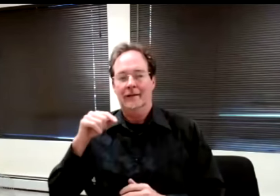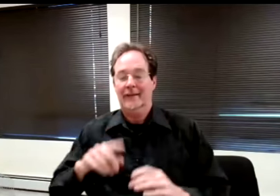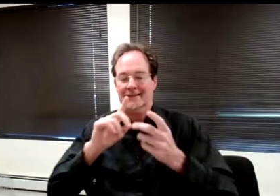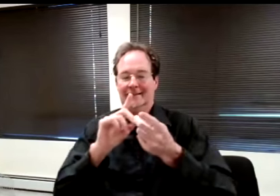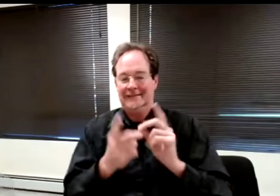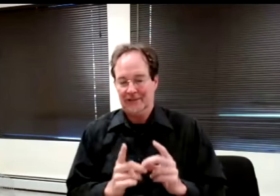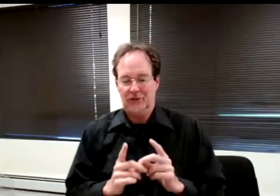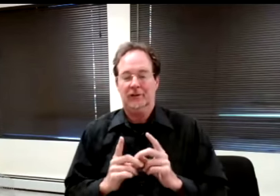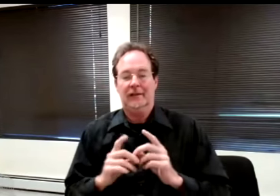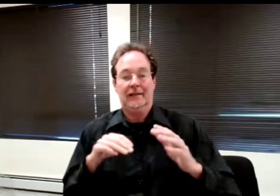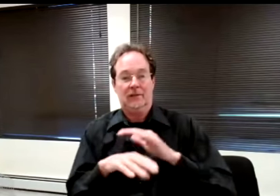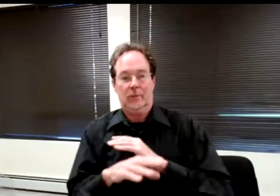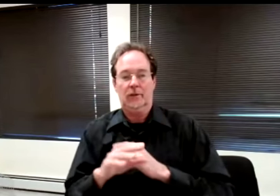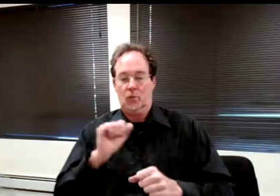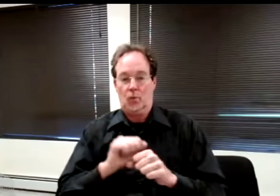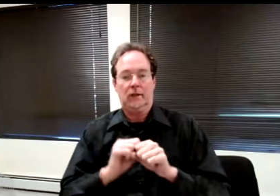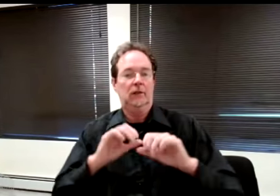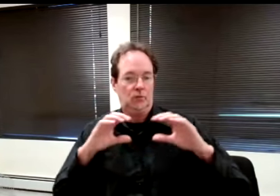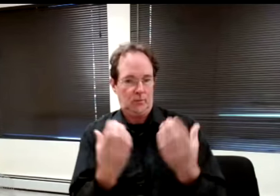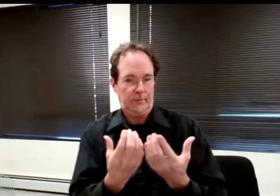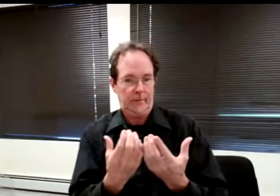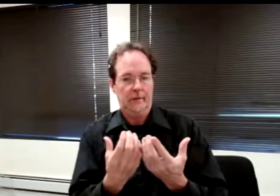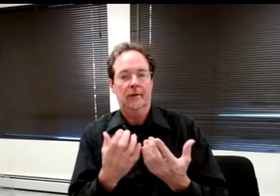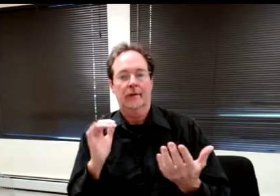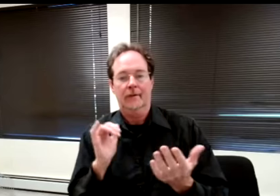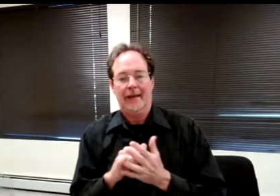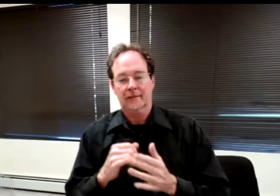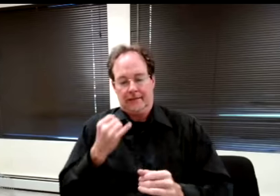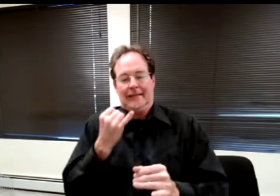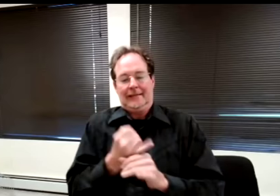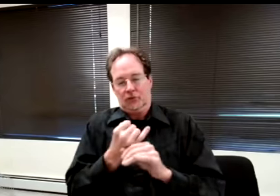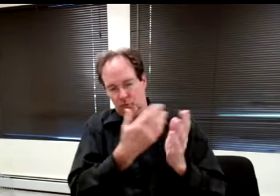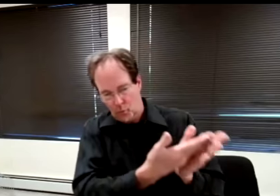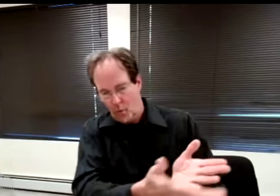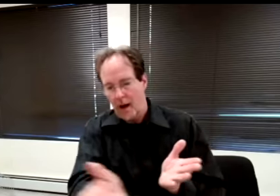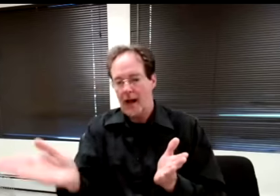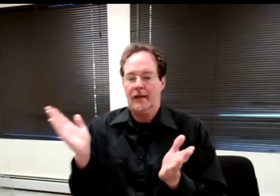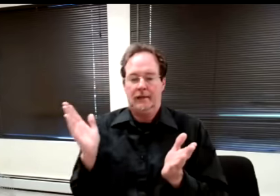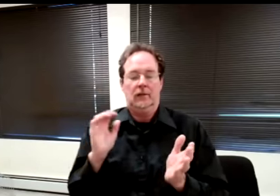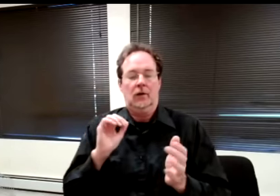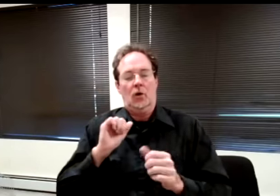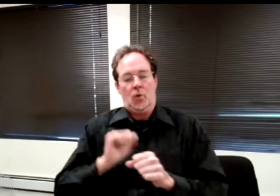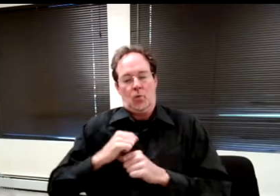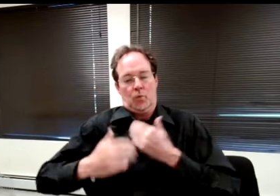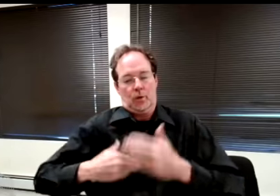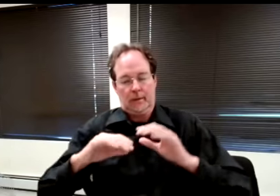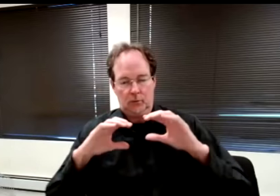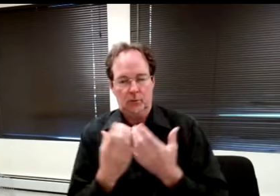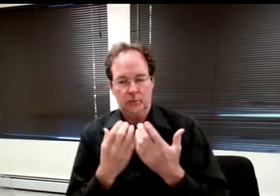working group, which is an institute wide working group to come up with some